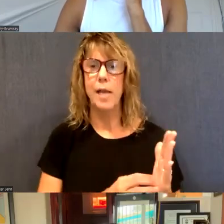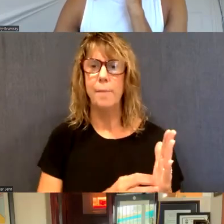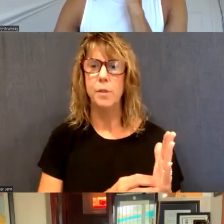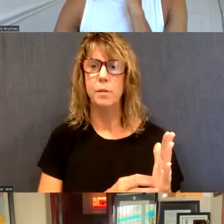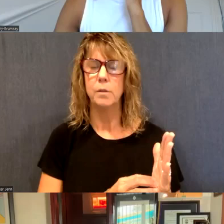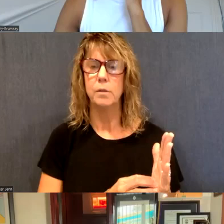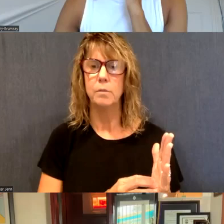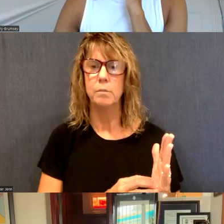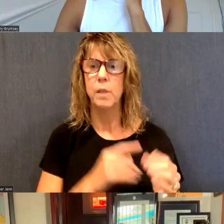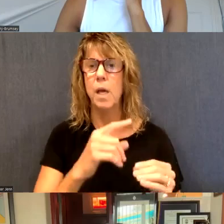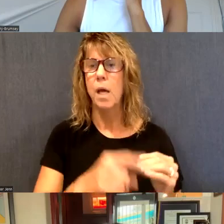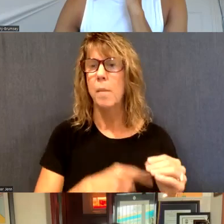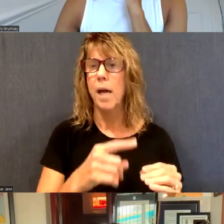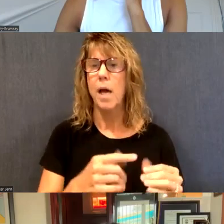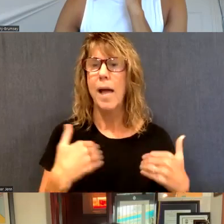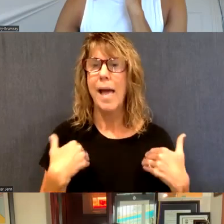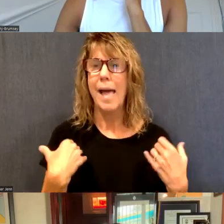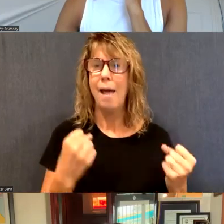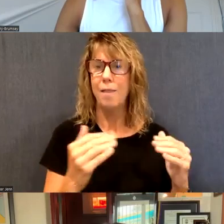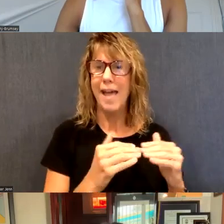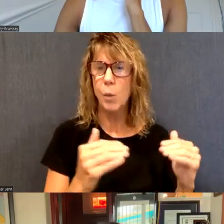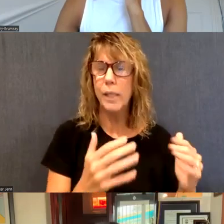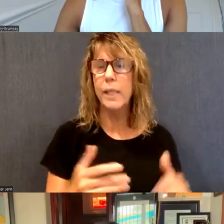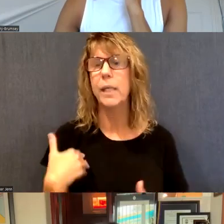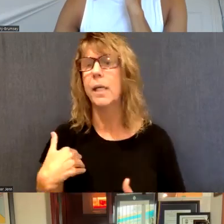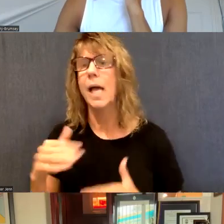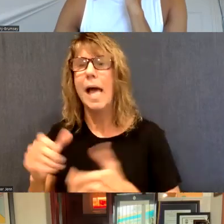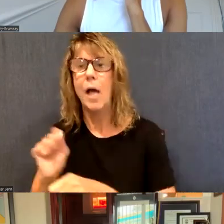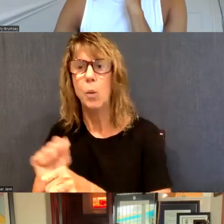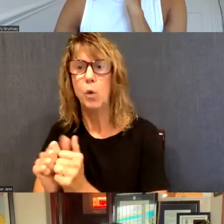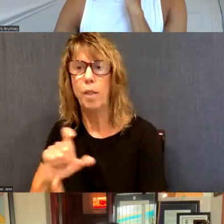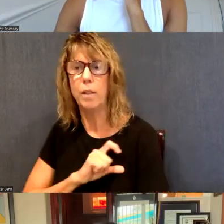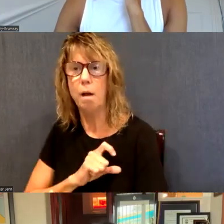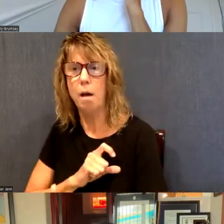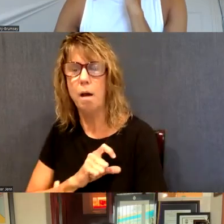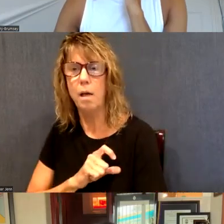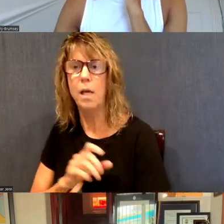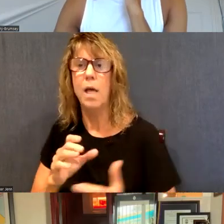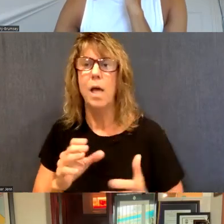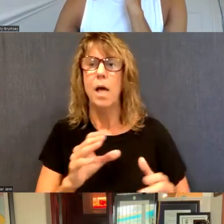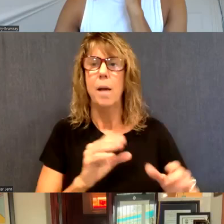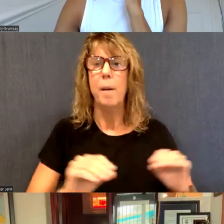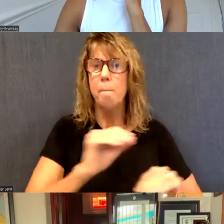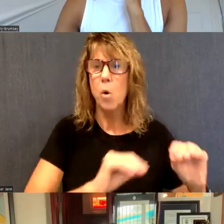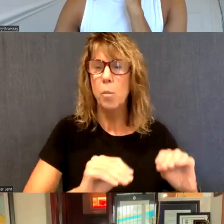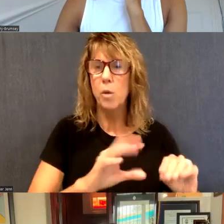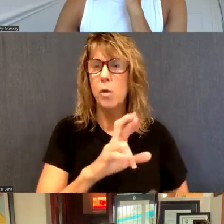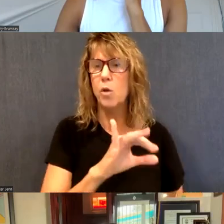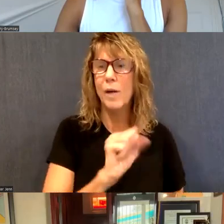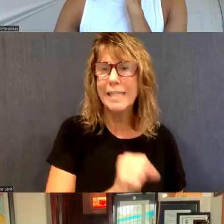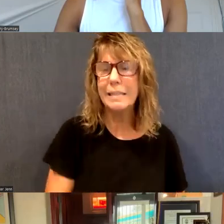on, uh, achieving health equity. There's chapters on working with law enforcement, mobile crisis, crisis facilities.